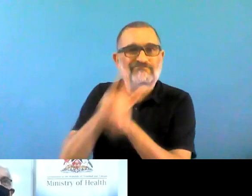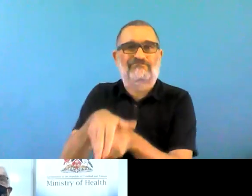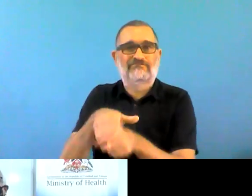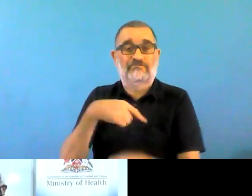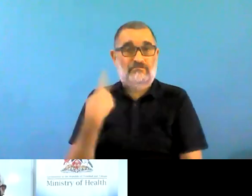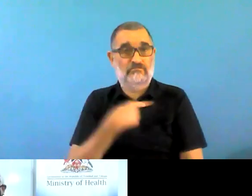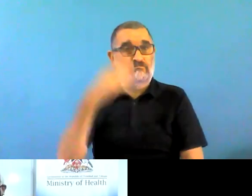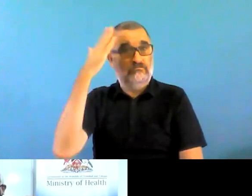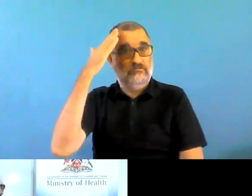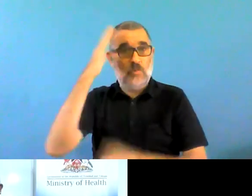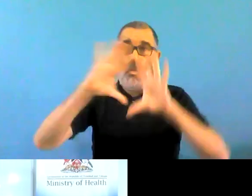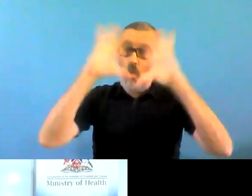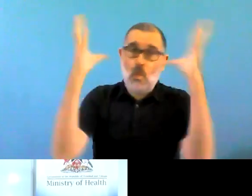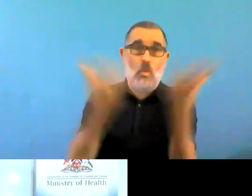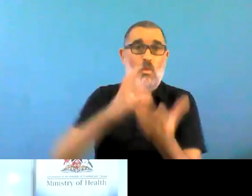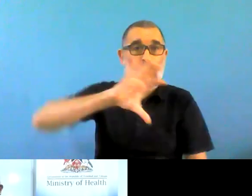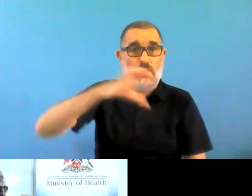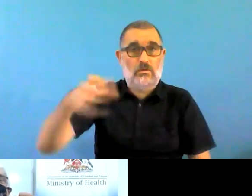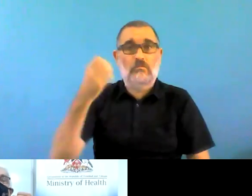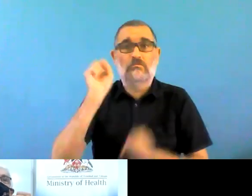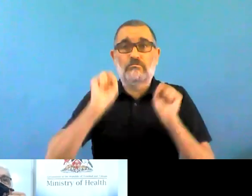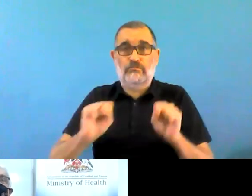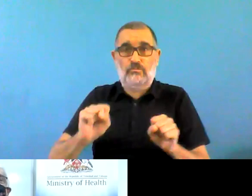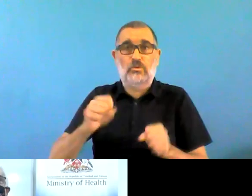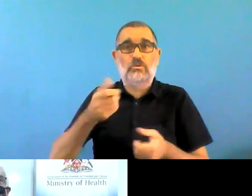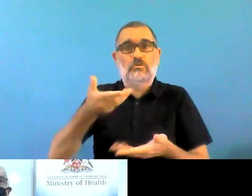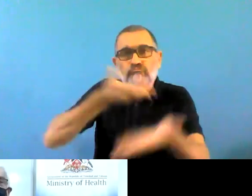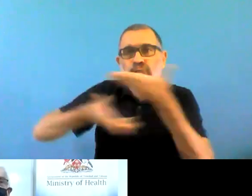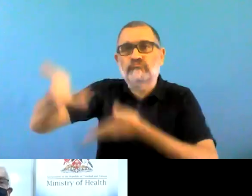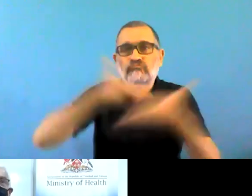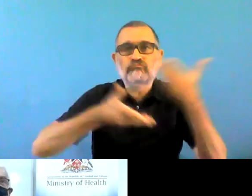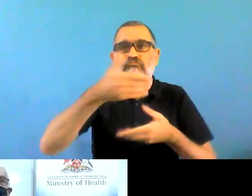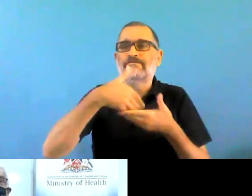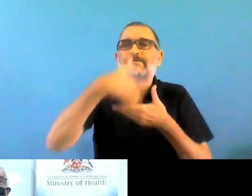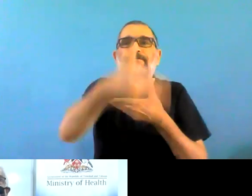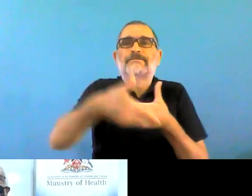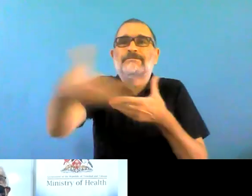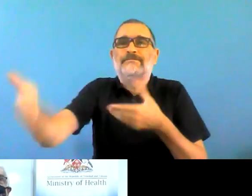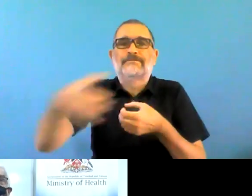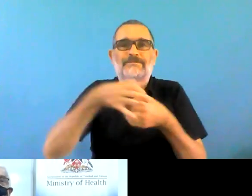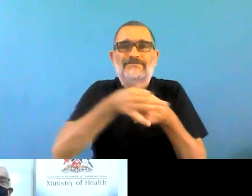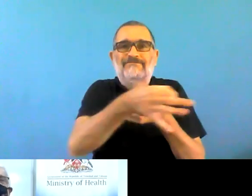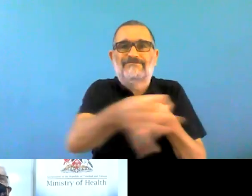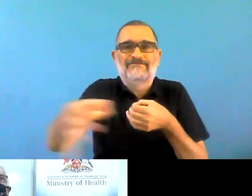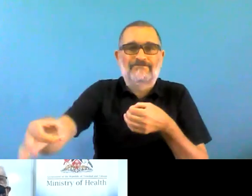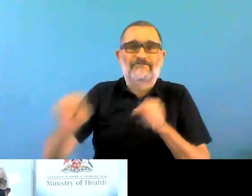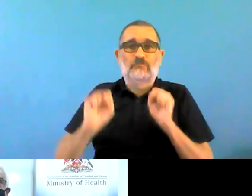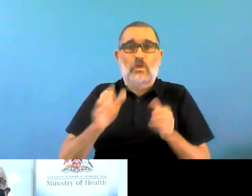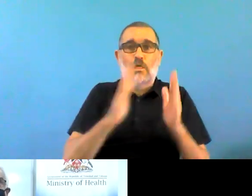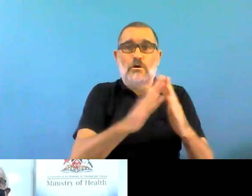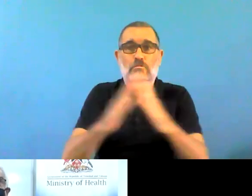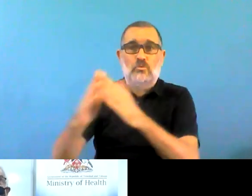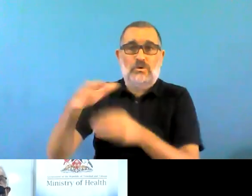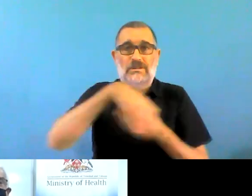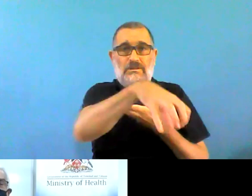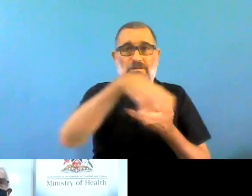everyone knows your business. Stigma and discrimination is something we have to work on aggressively,